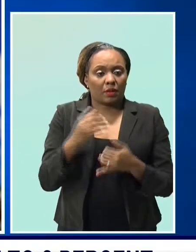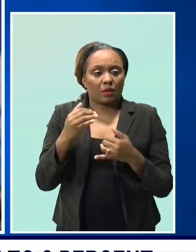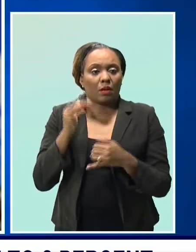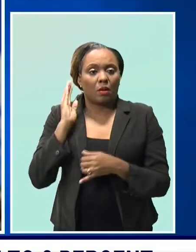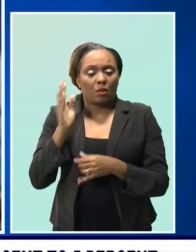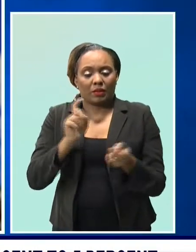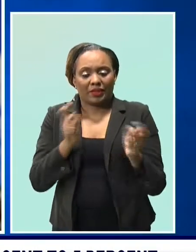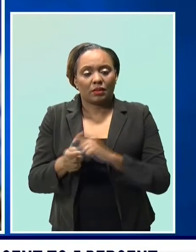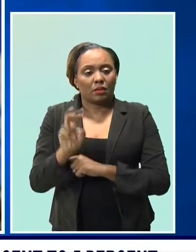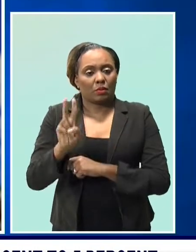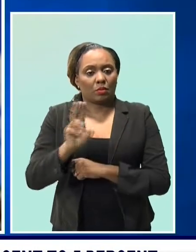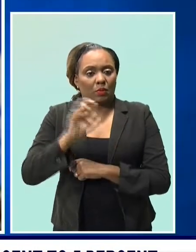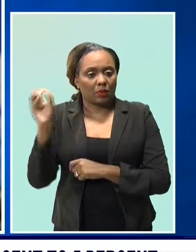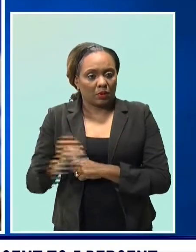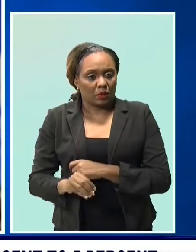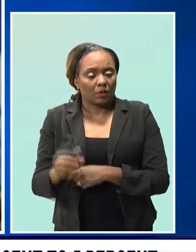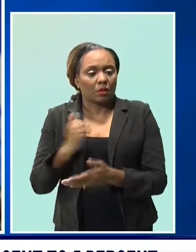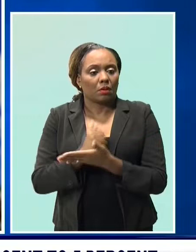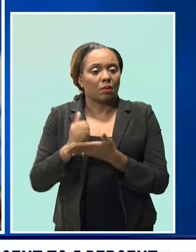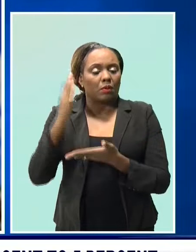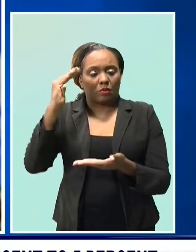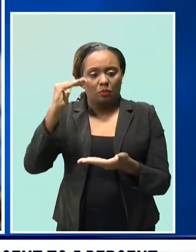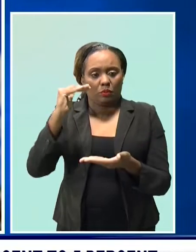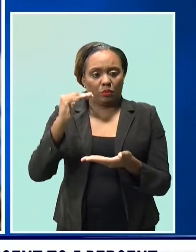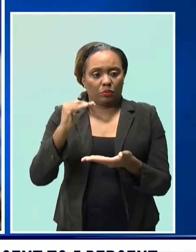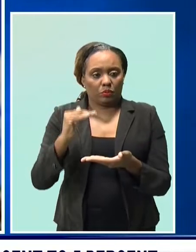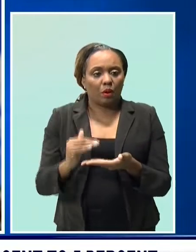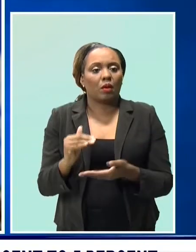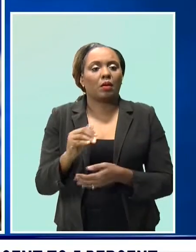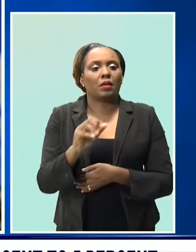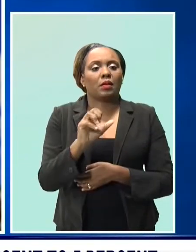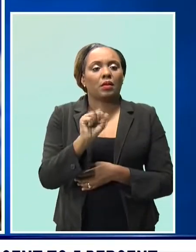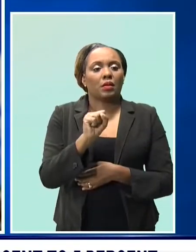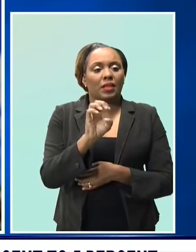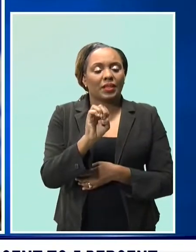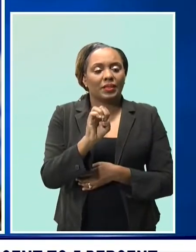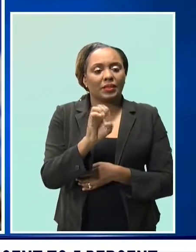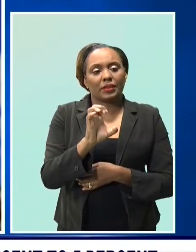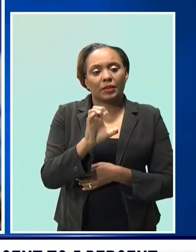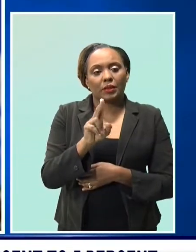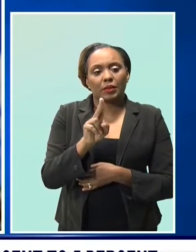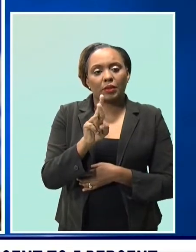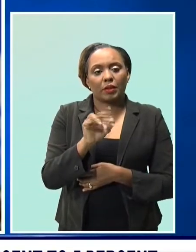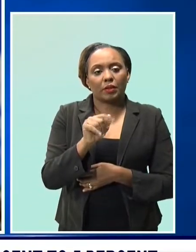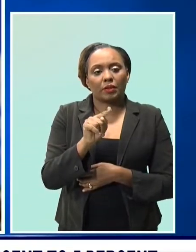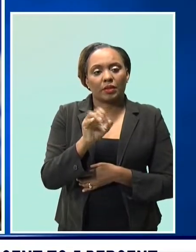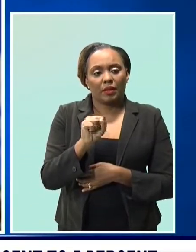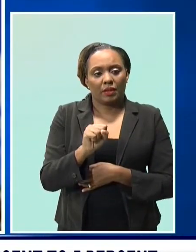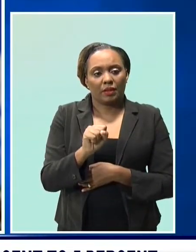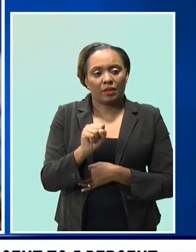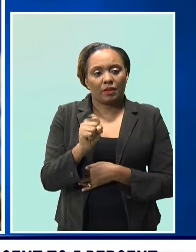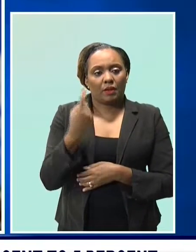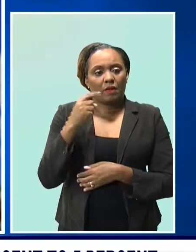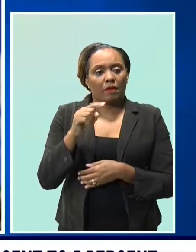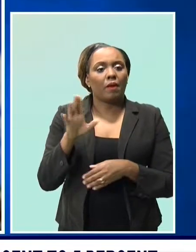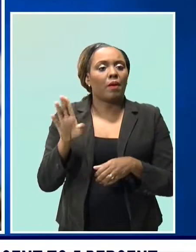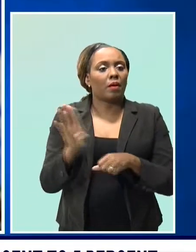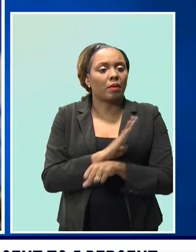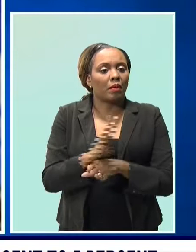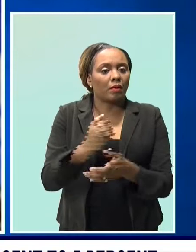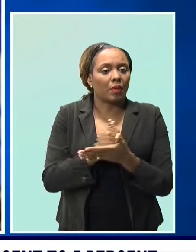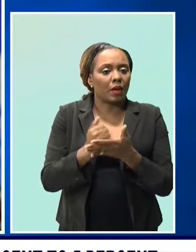Now, the bank will also reduce the securities ratio for commercial banks from 17.5% to